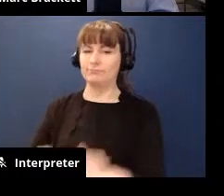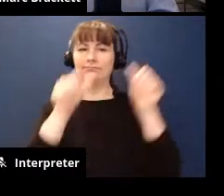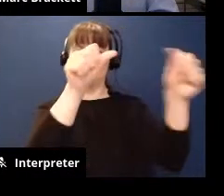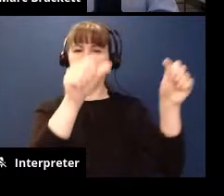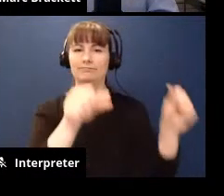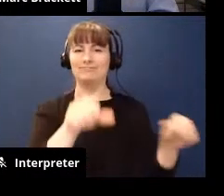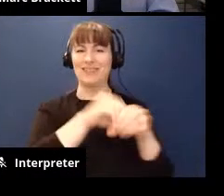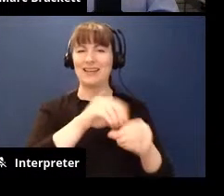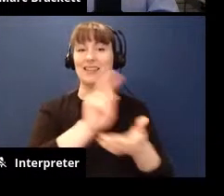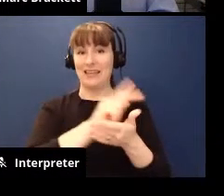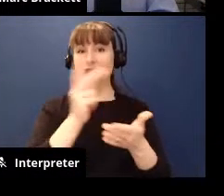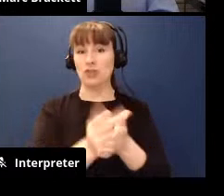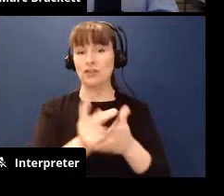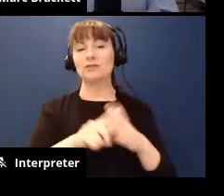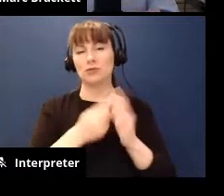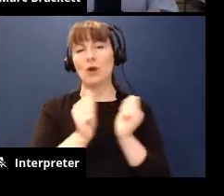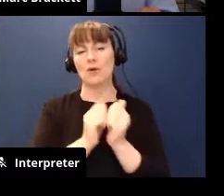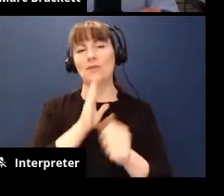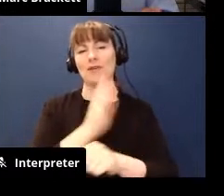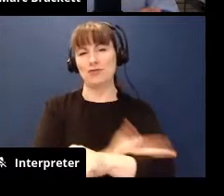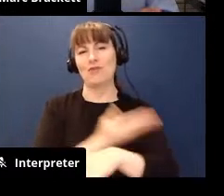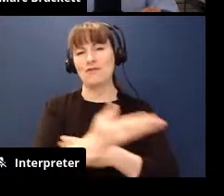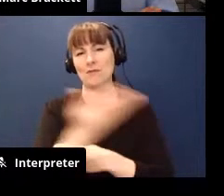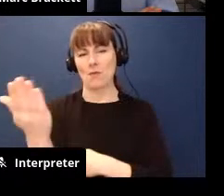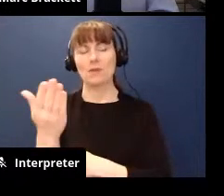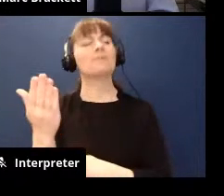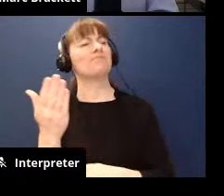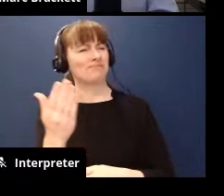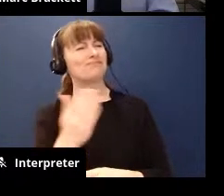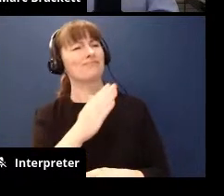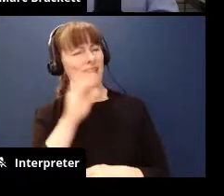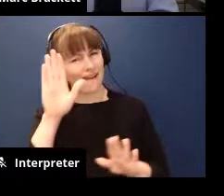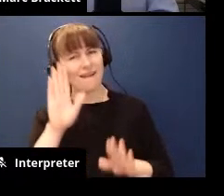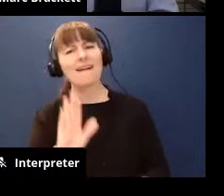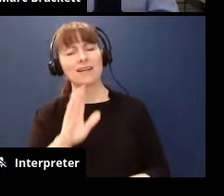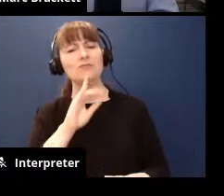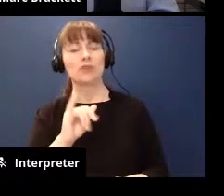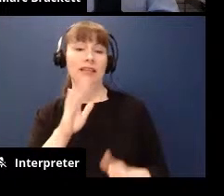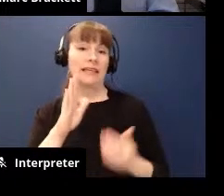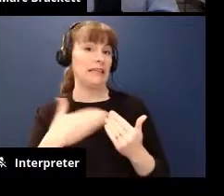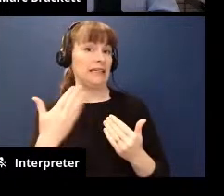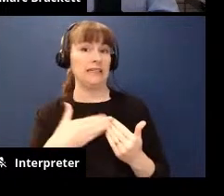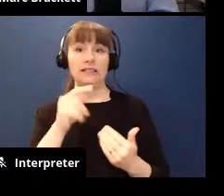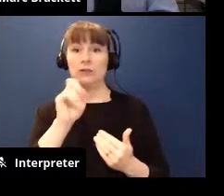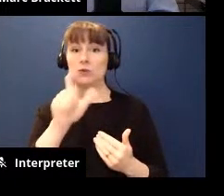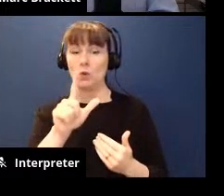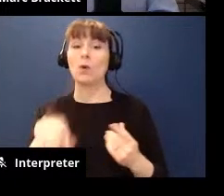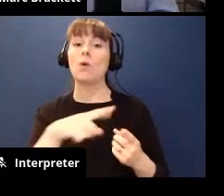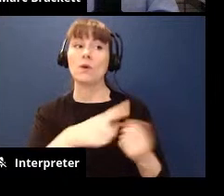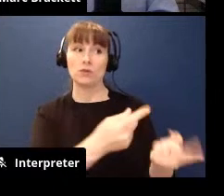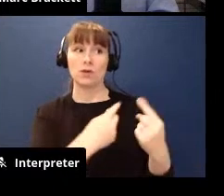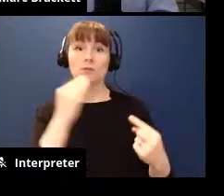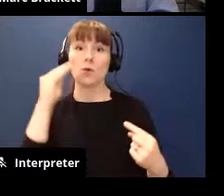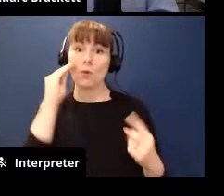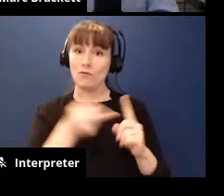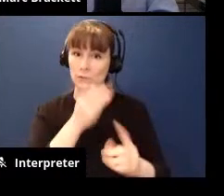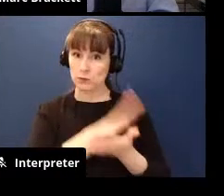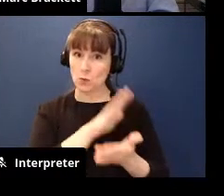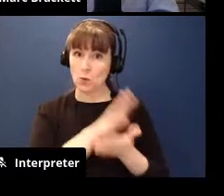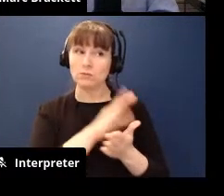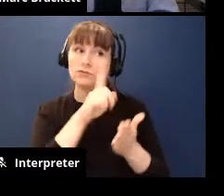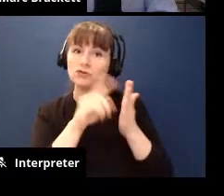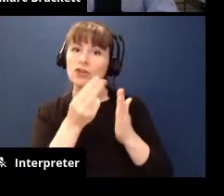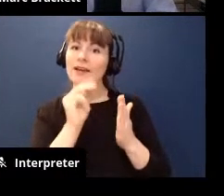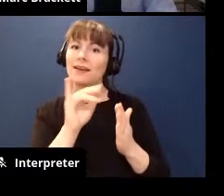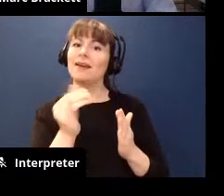maybe start totally not with her it's a really easy tool and then you do it you know when when she comes home from school right you do another check